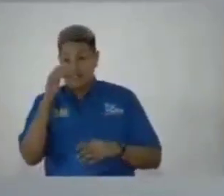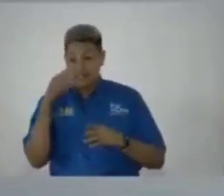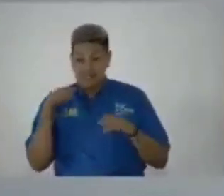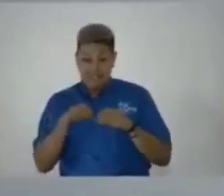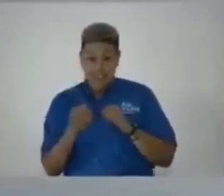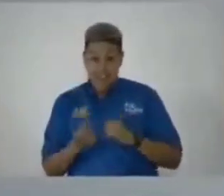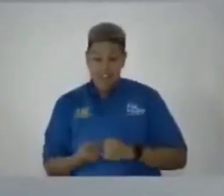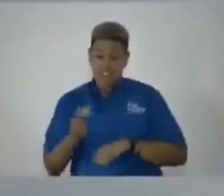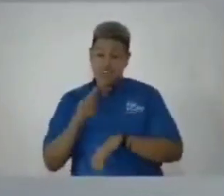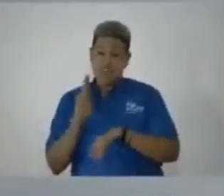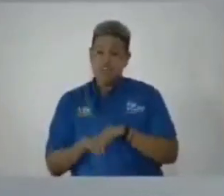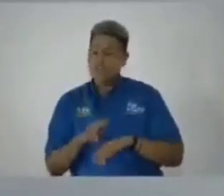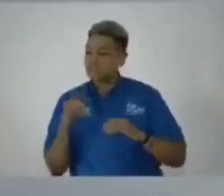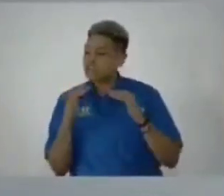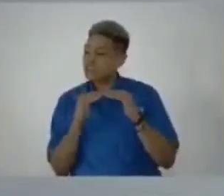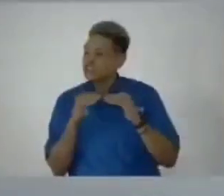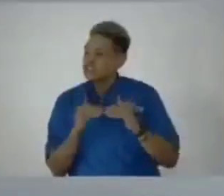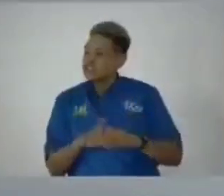natural justice